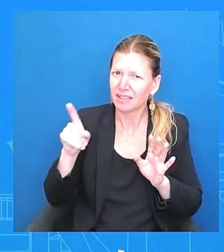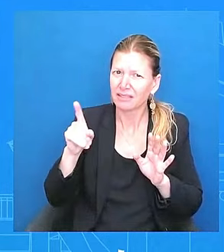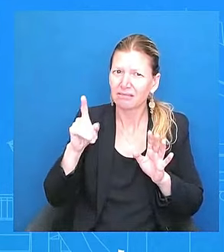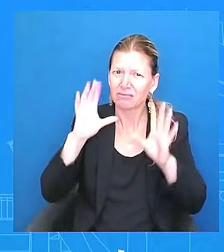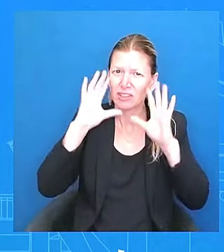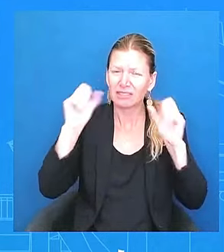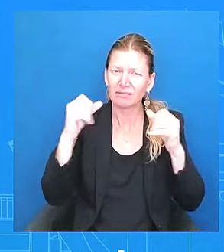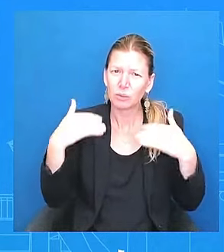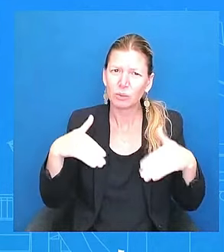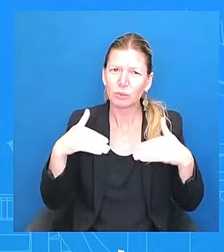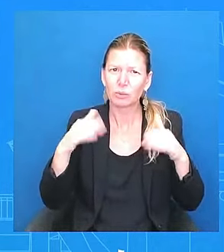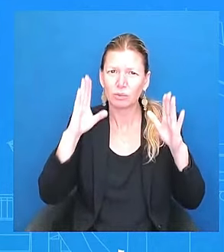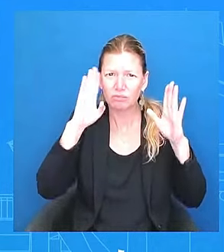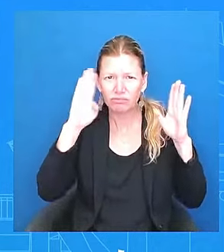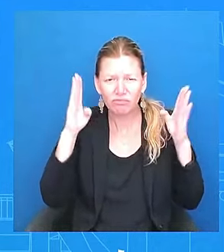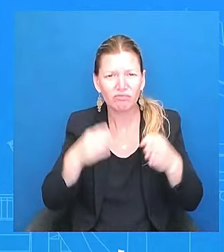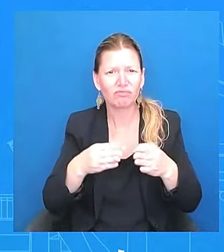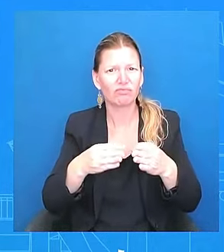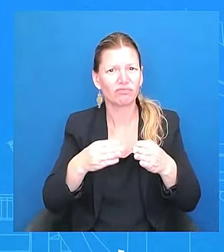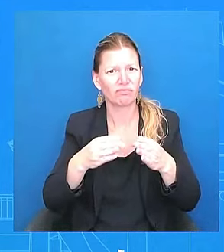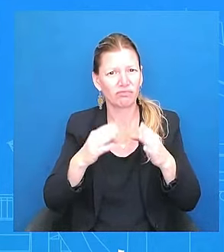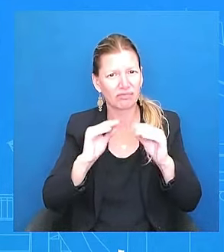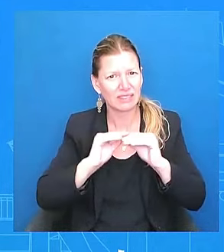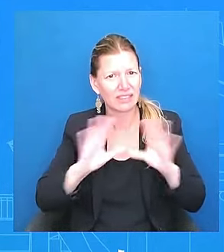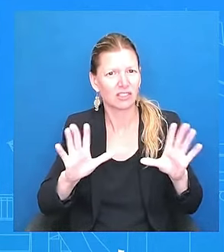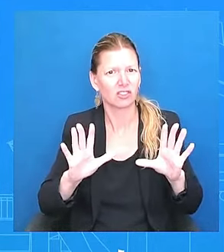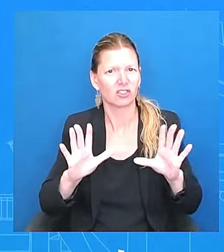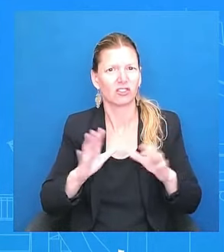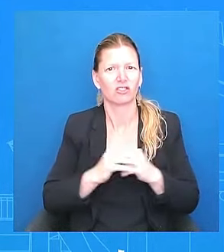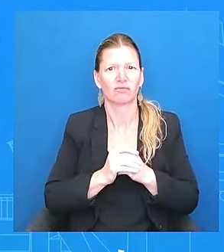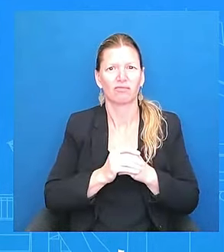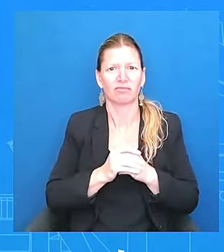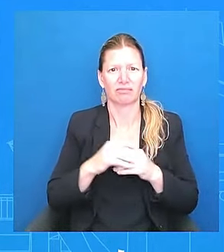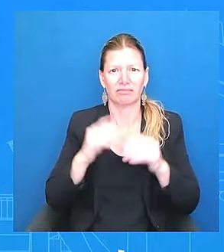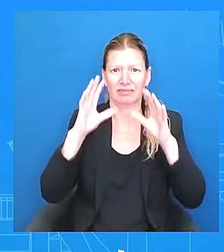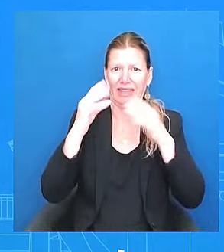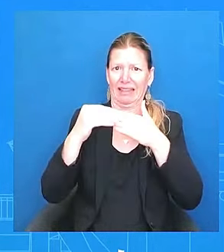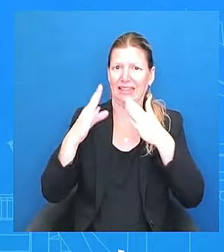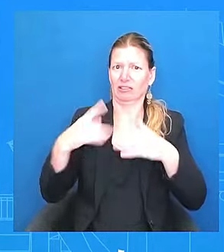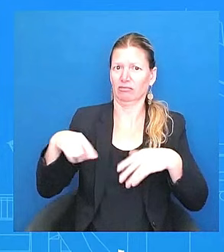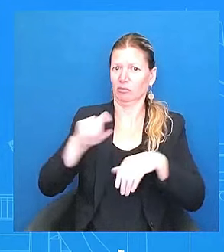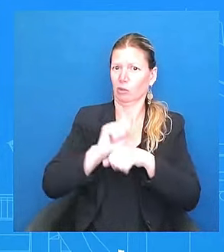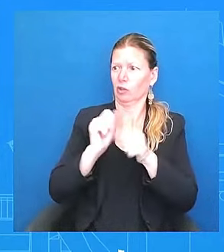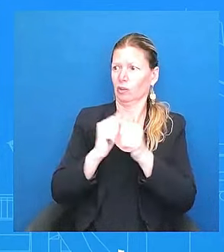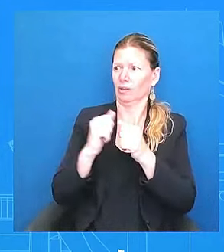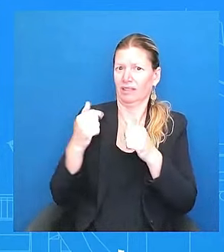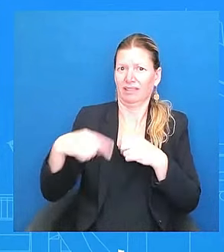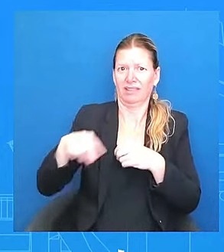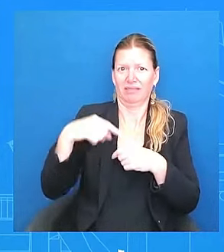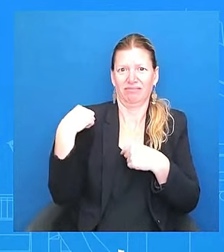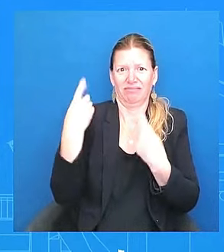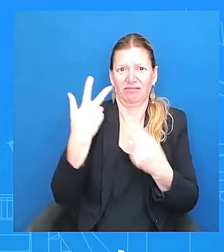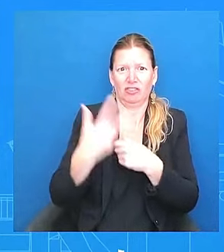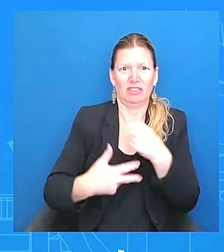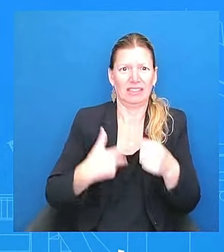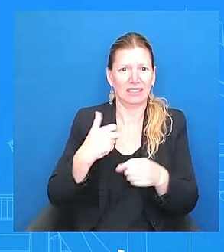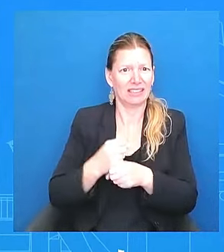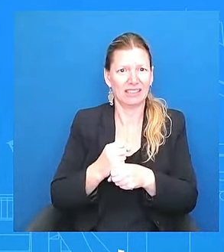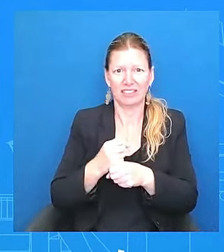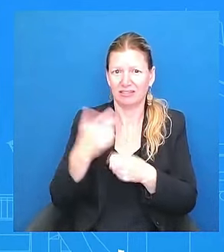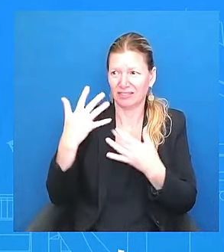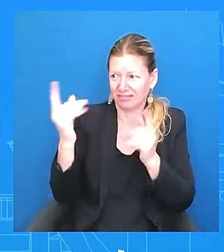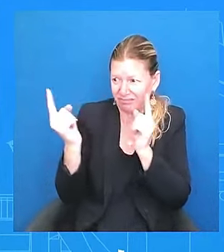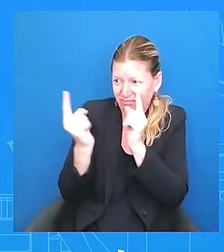personal. The president looks very much forward to hosting NATO next week. I'm ask you about the Supreme